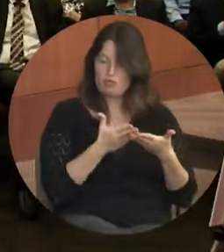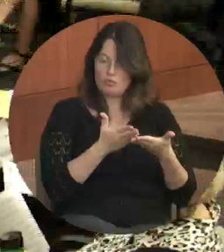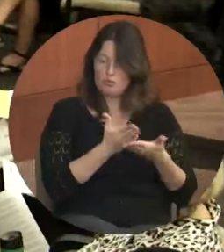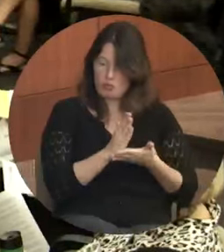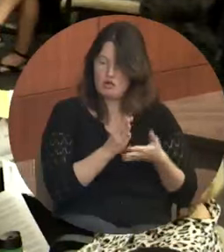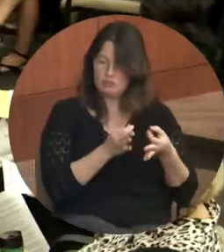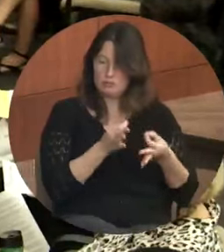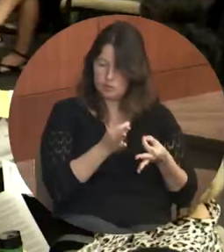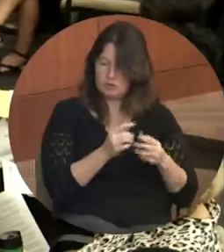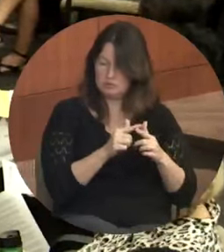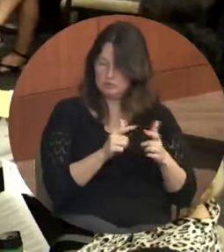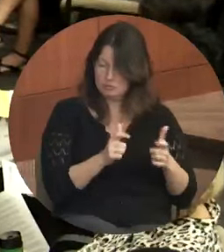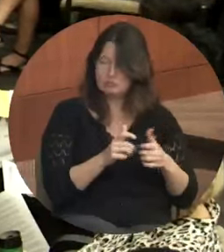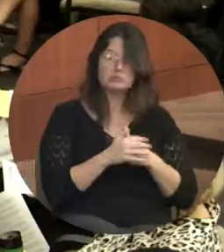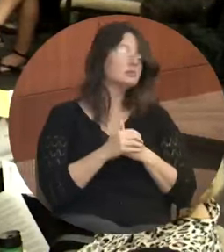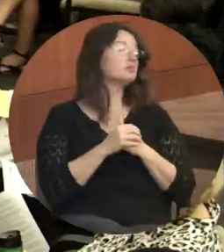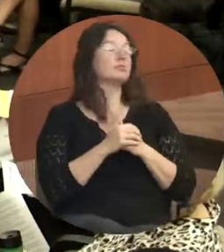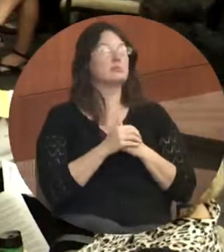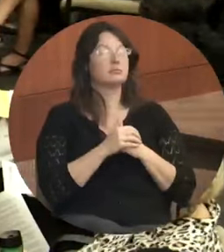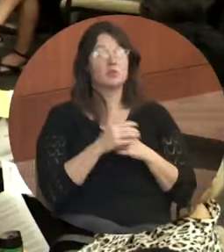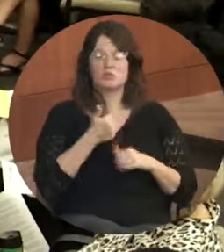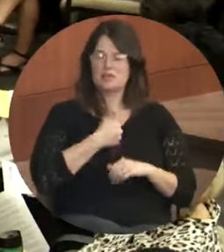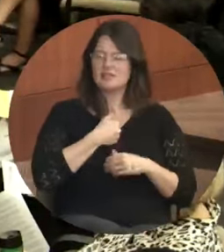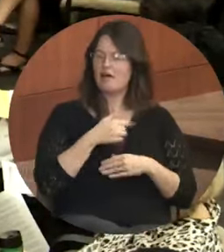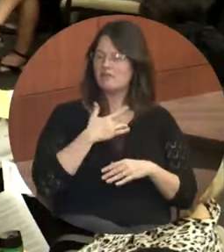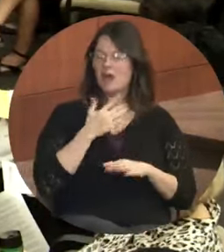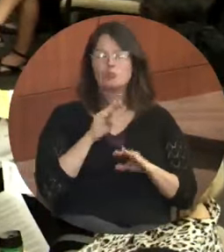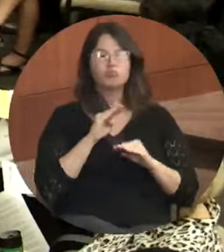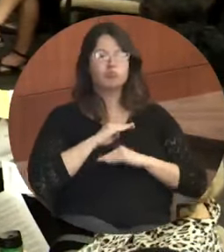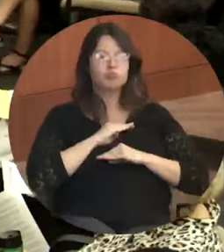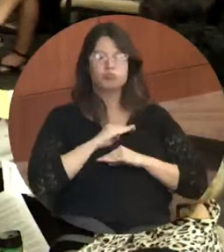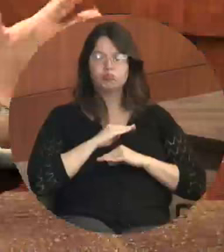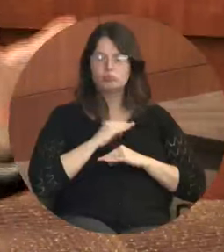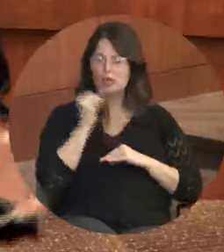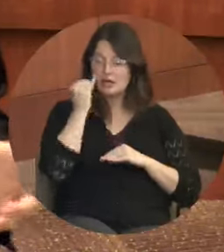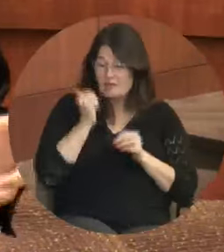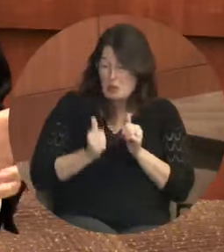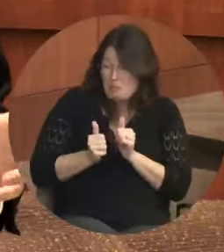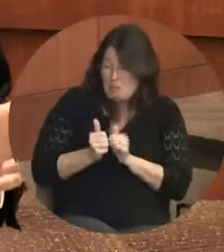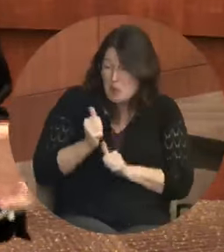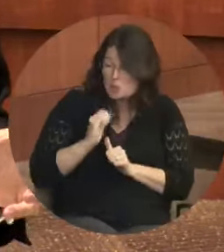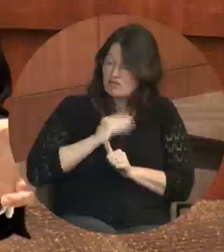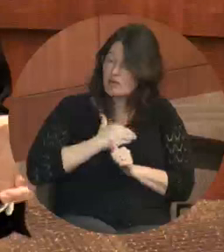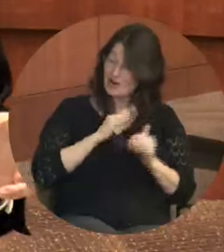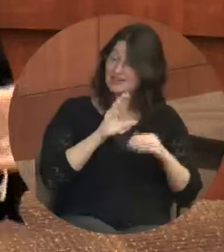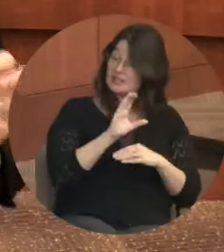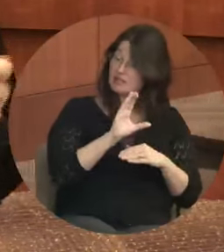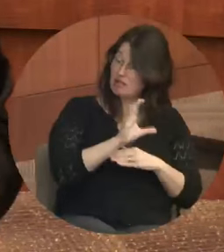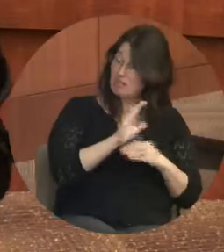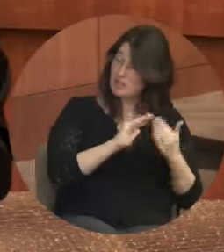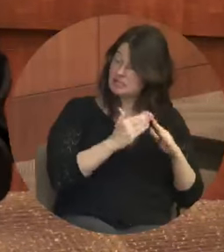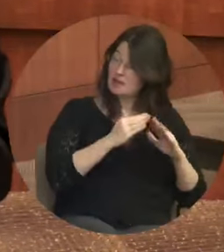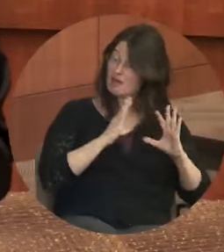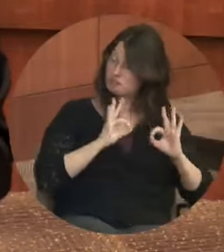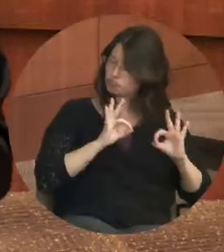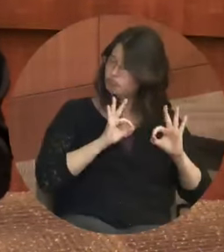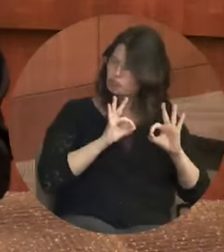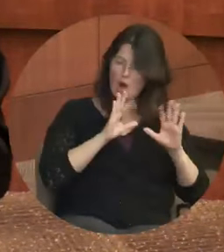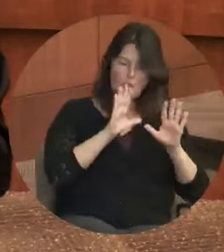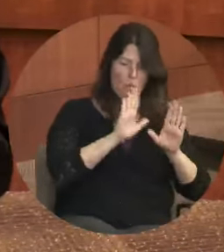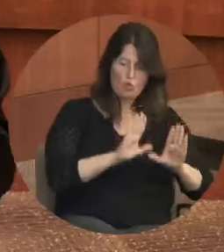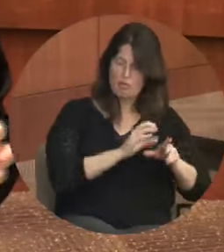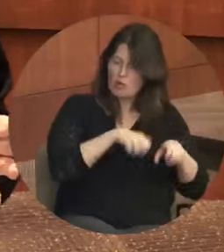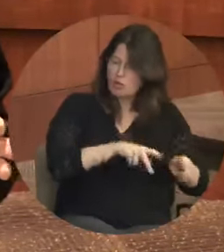content where the majority of our city has an excellent opportunity for an exceptional life,